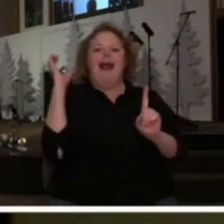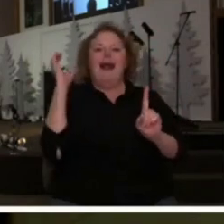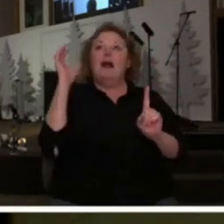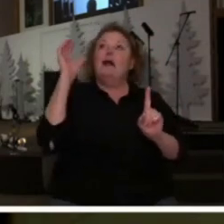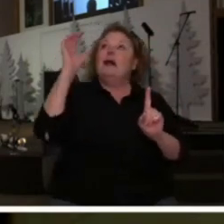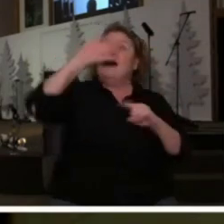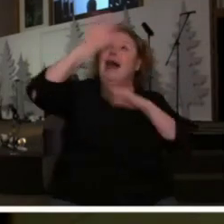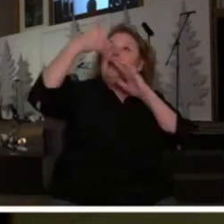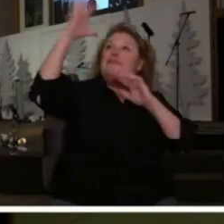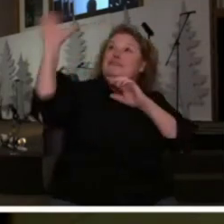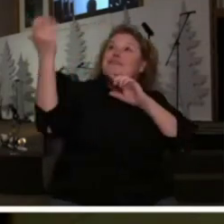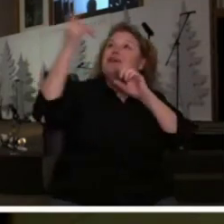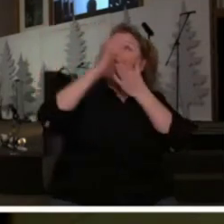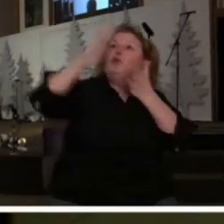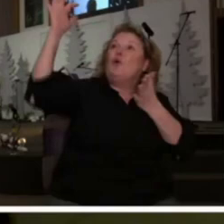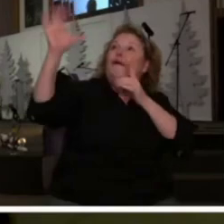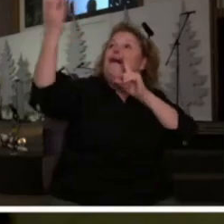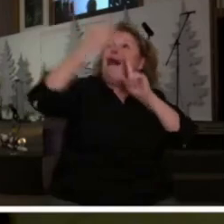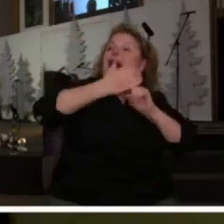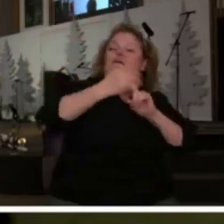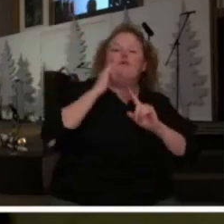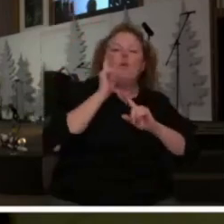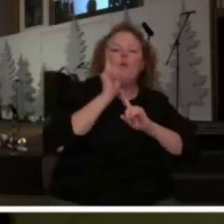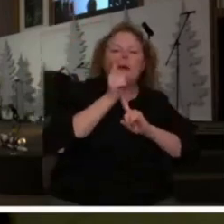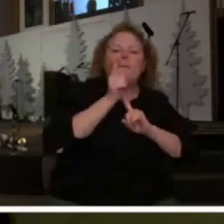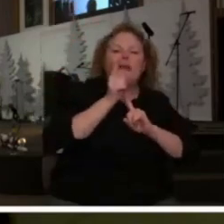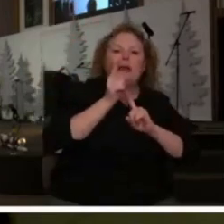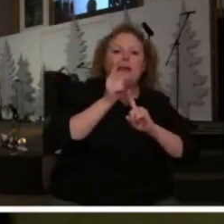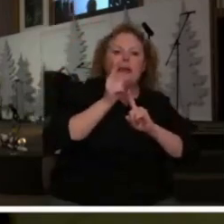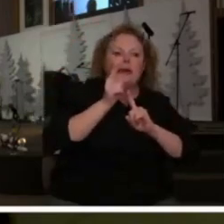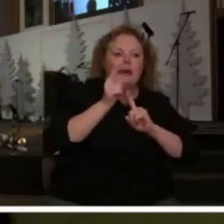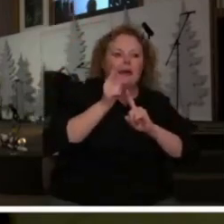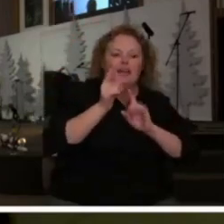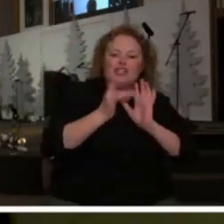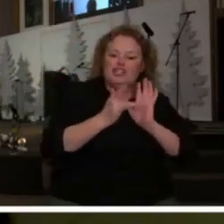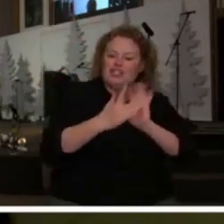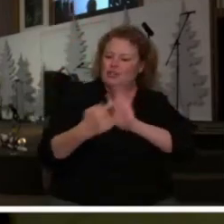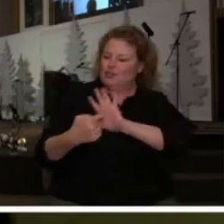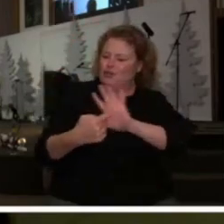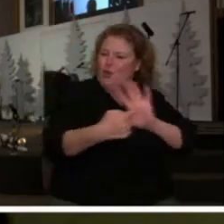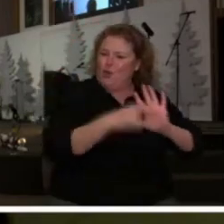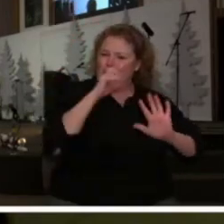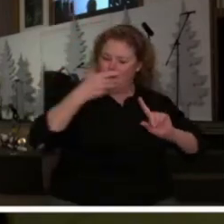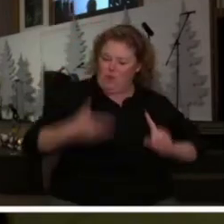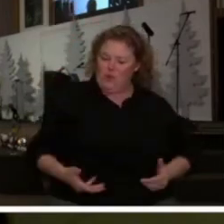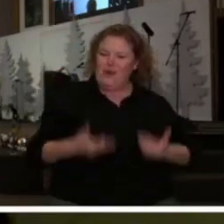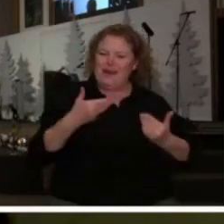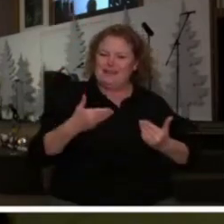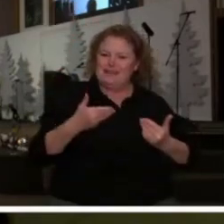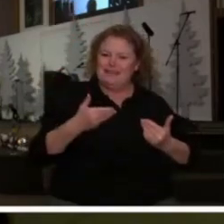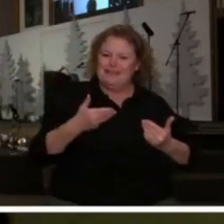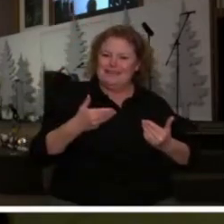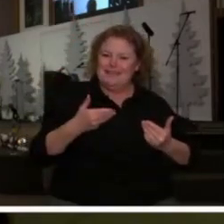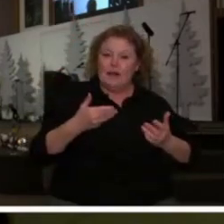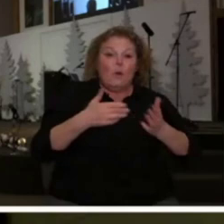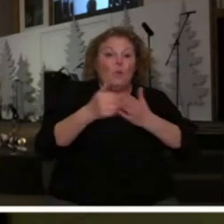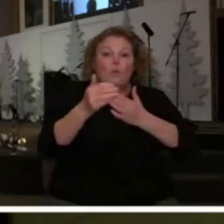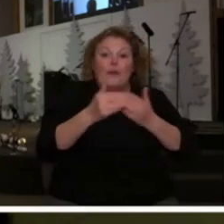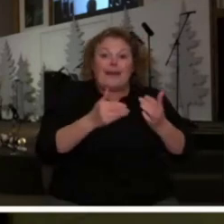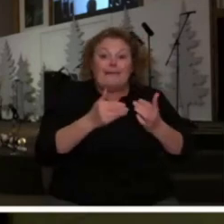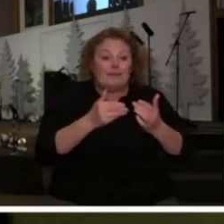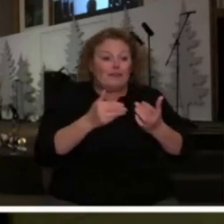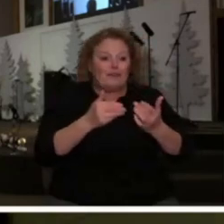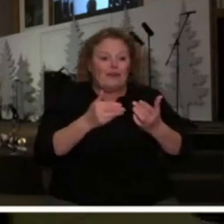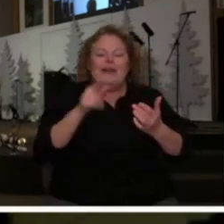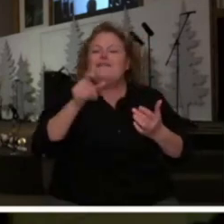garb of heaven before their eyes for just a moment I don't know what you picture when you picture what heaven is going to be like whatever it is no matter how